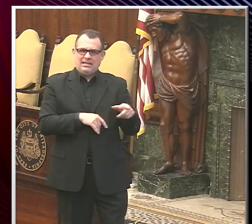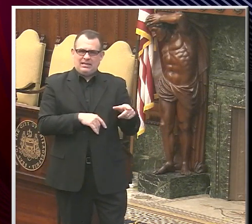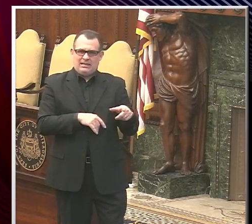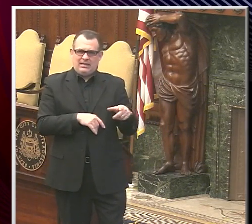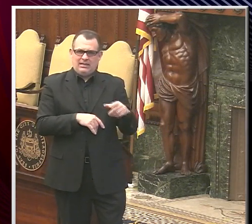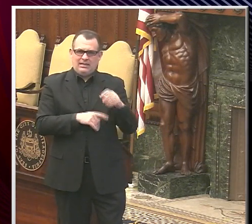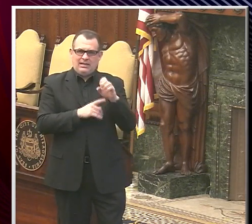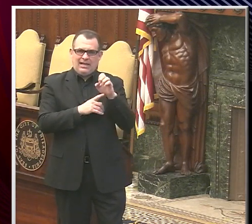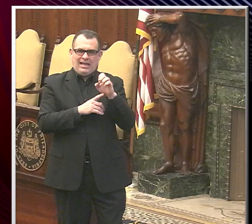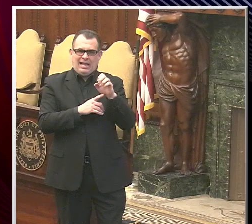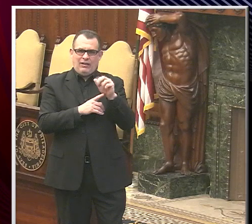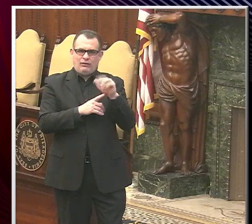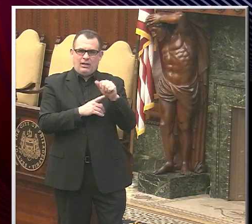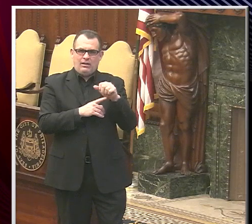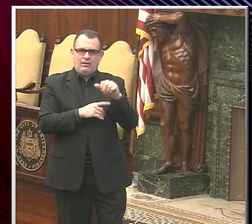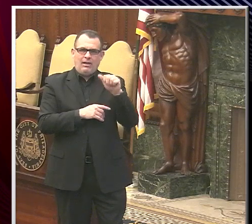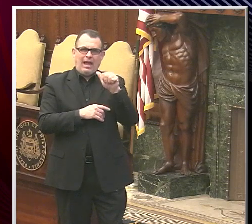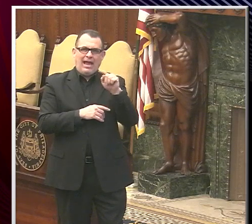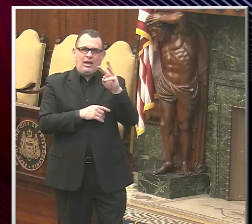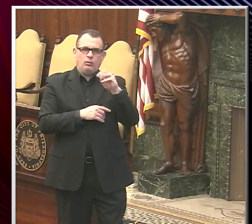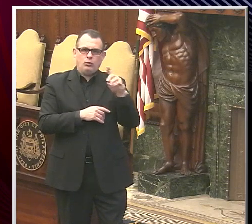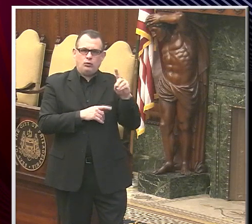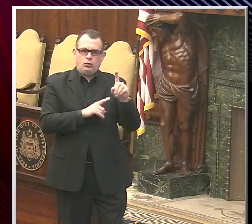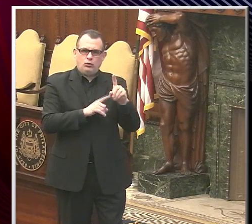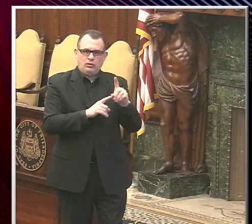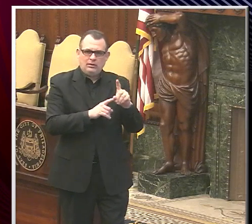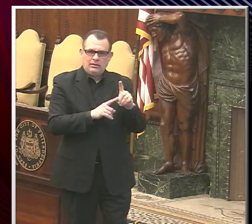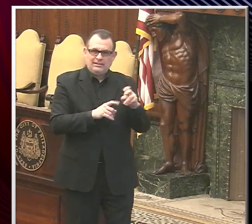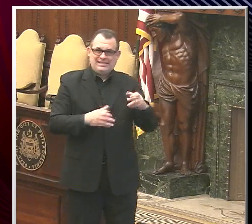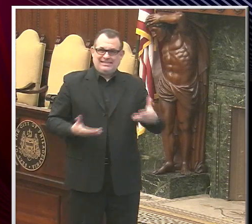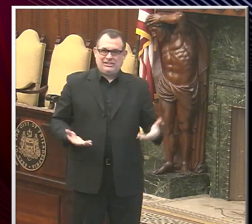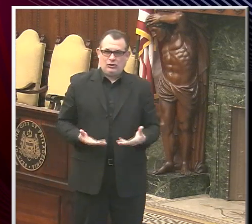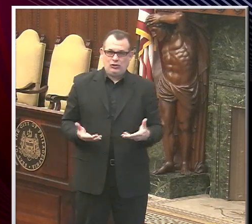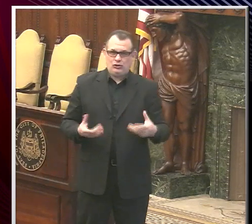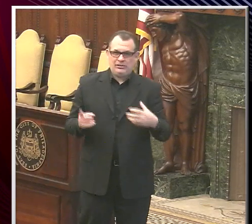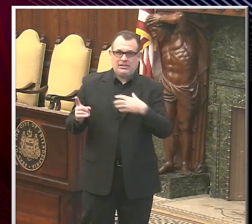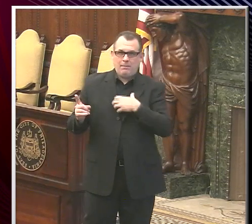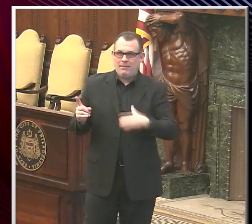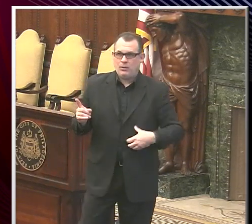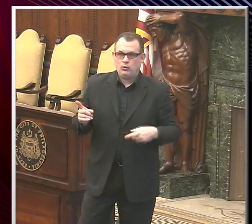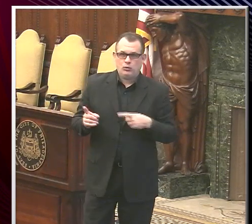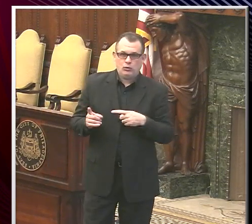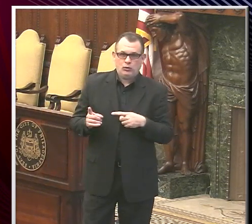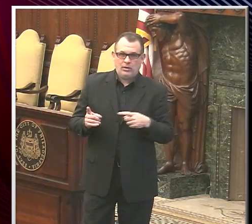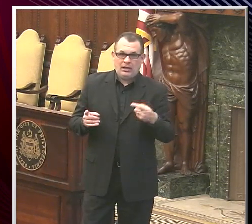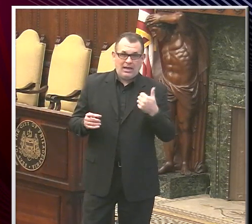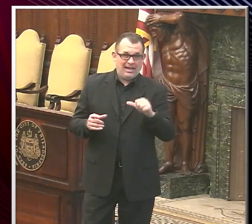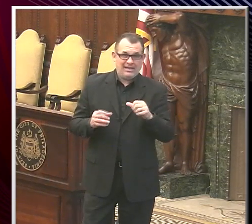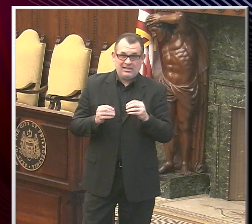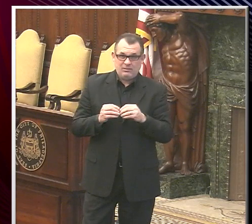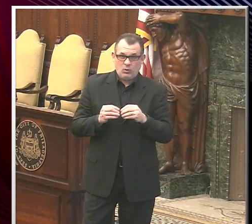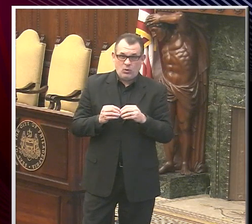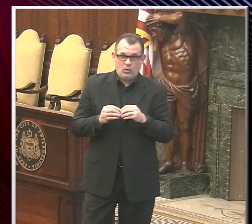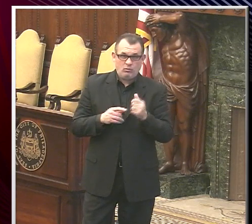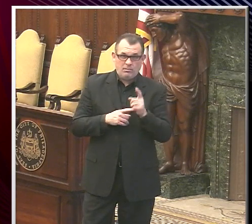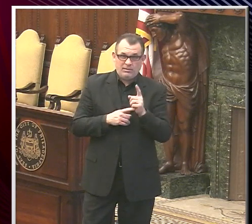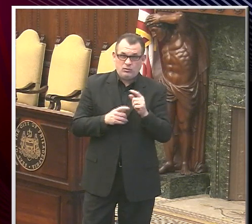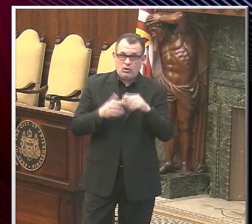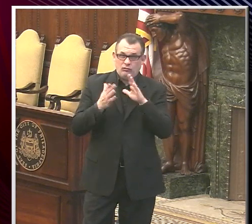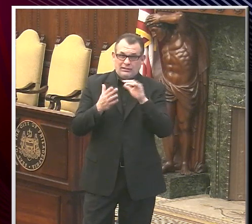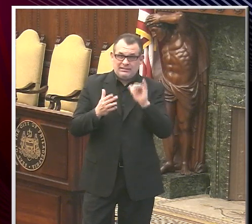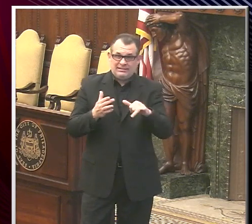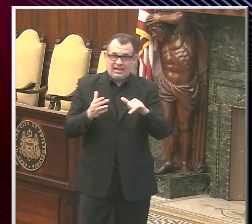here with us, Mayor. And Erica, don't know if you could spare a minute to just address that